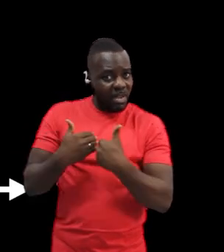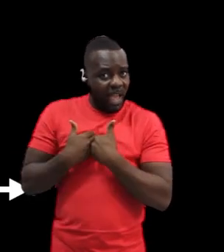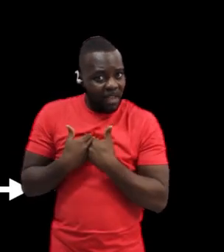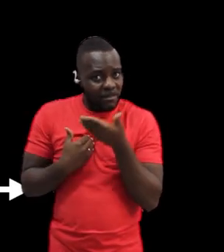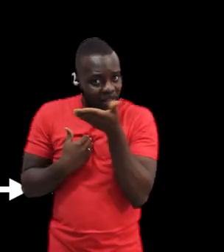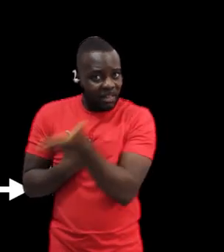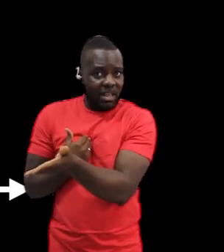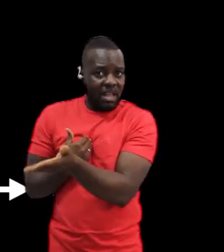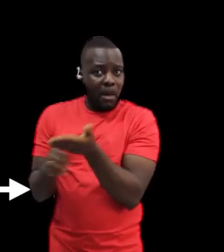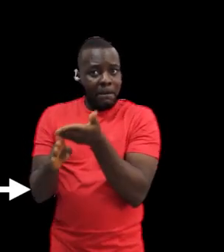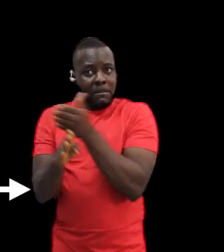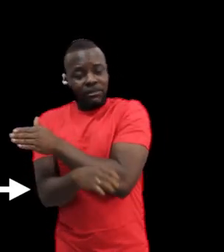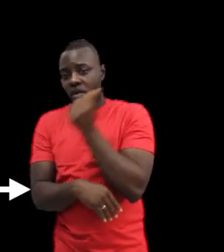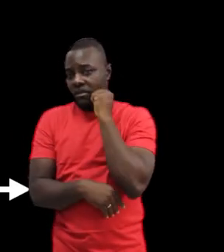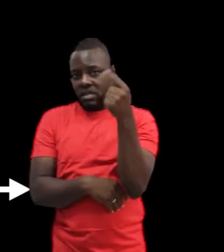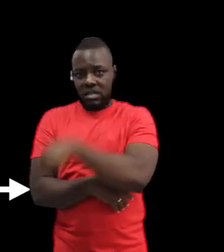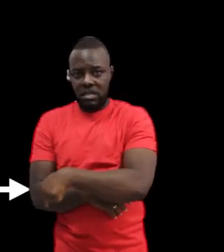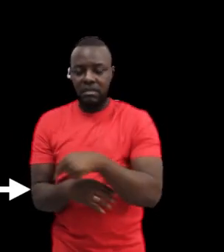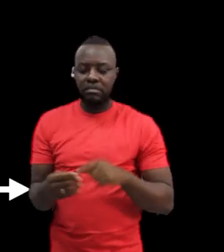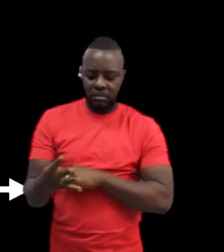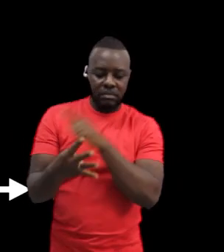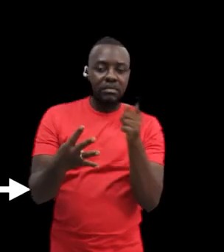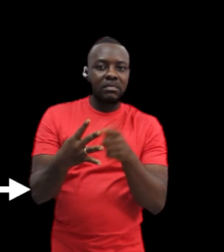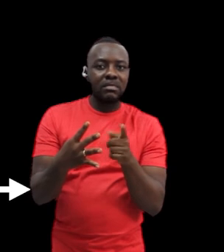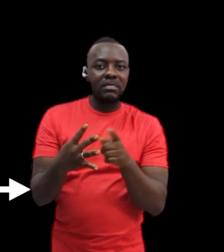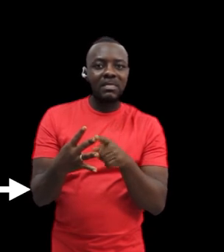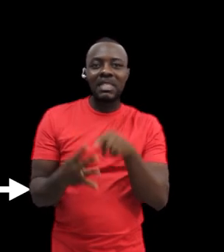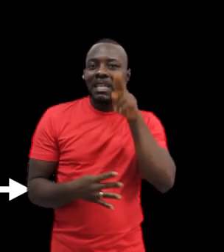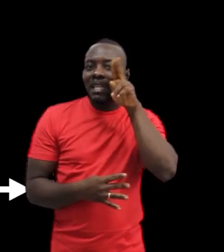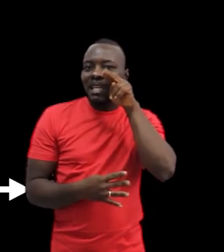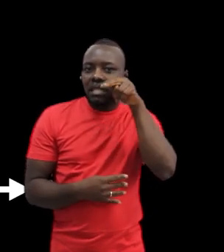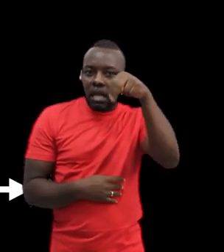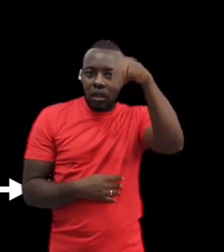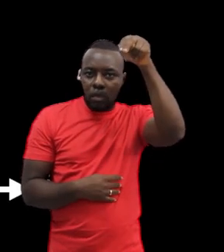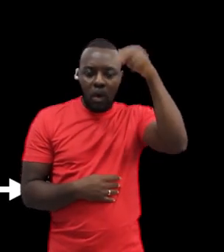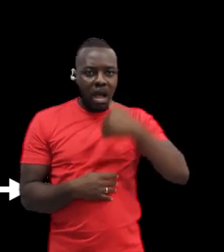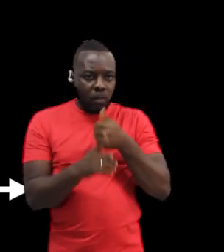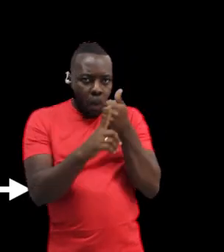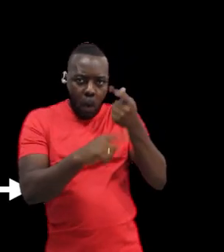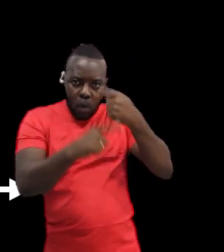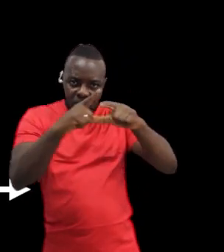Magana Sign Language in Northern Nigeria,